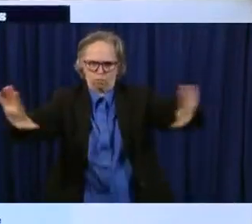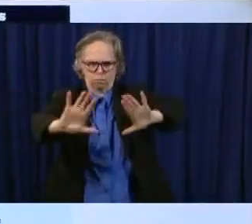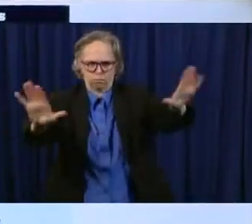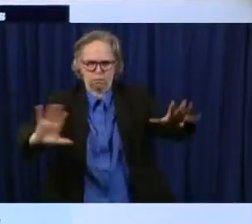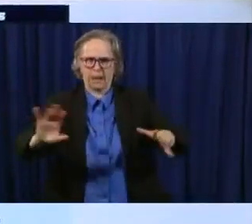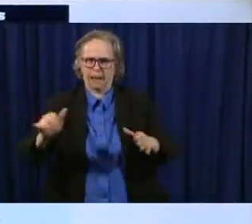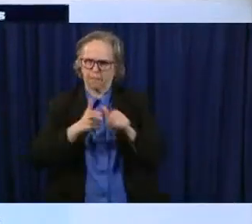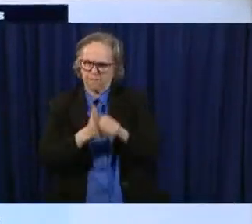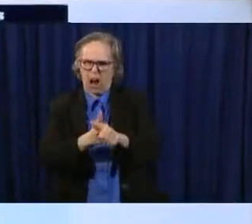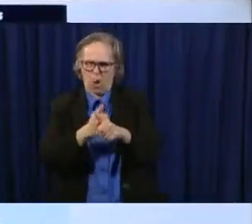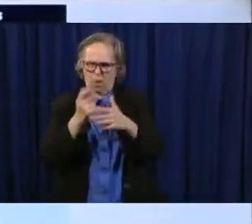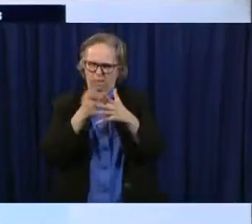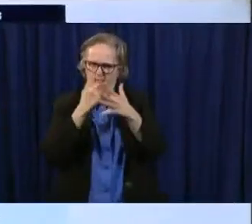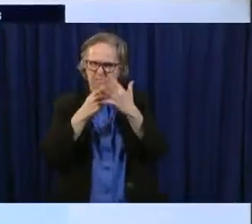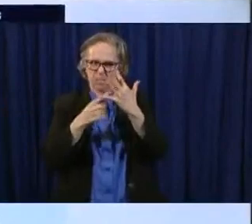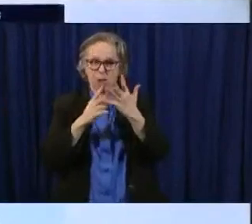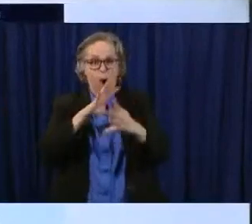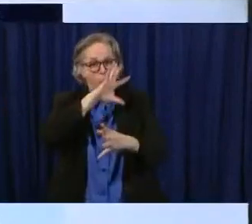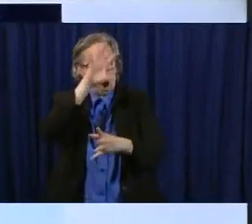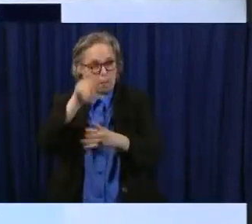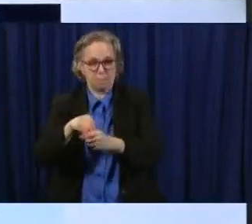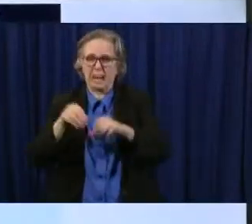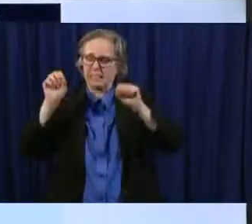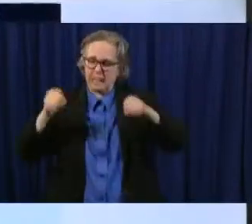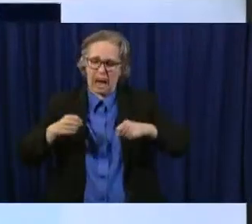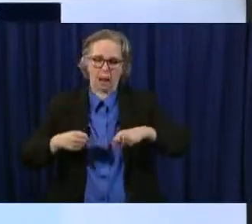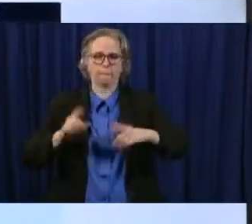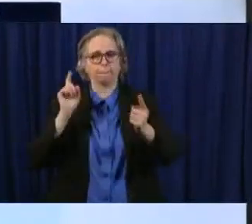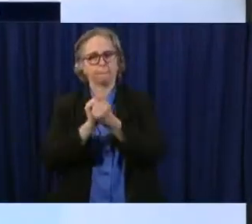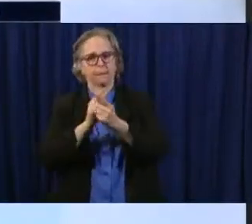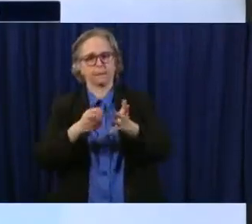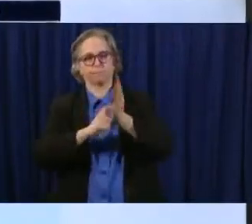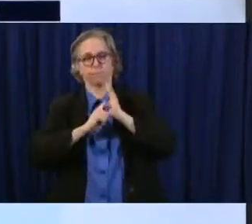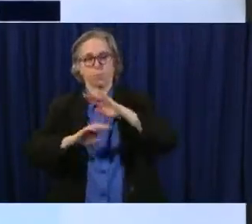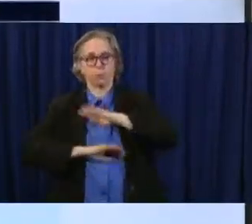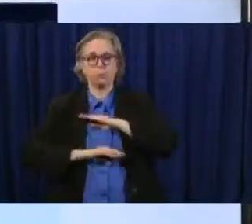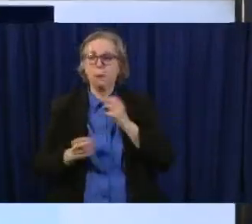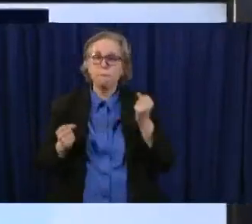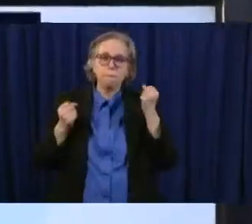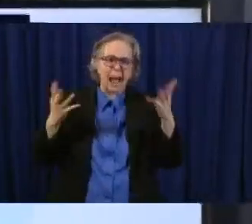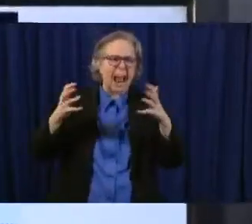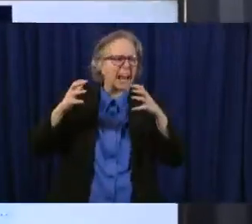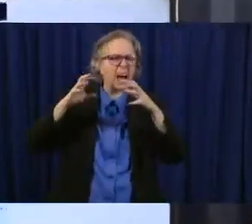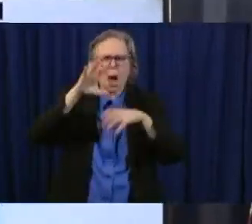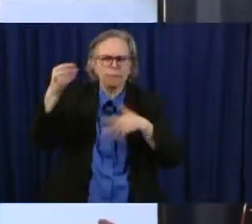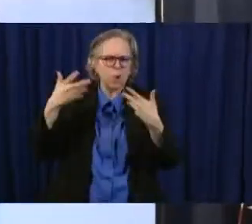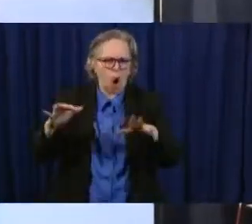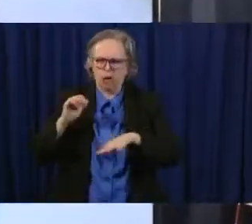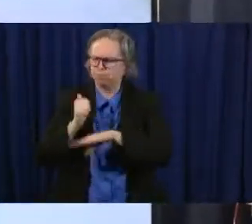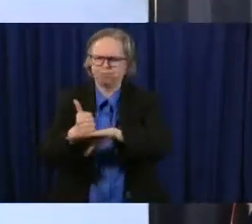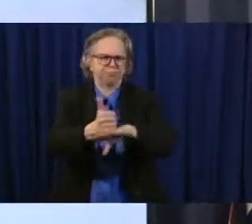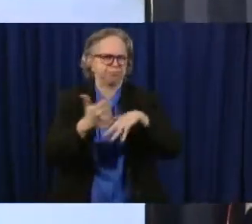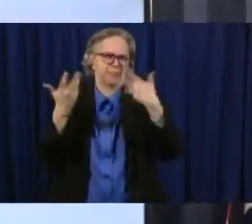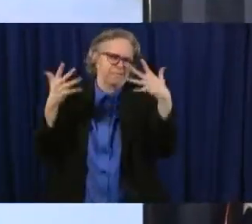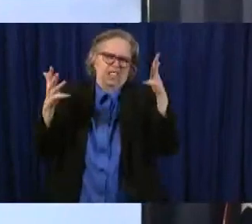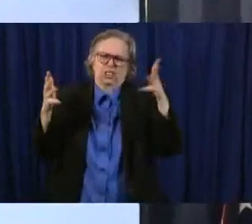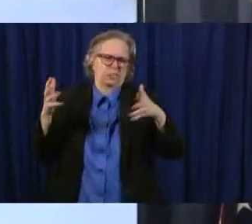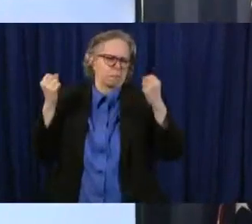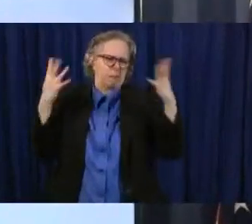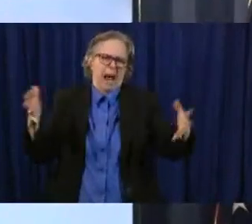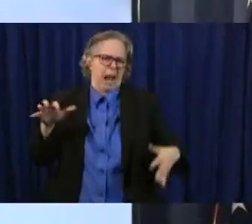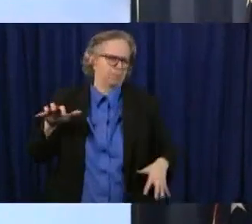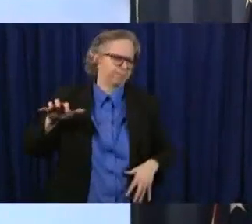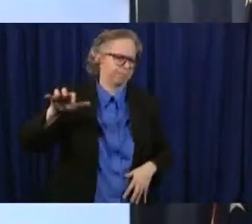requirements, uh, many companies that are out there today are, are actually doing. And again, you'll be able to look at these, um,